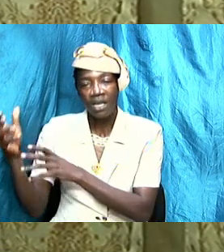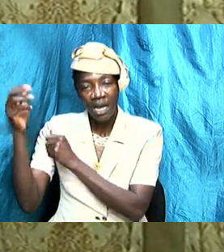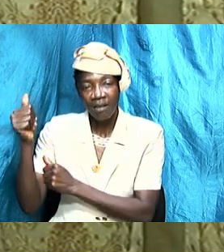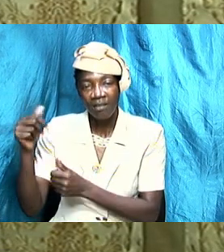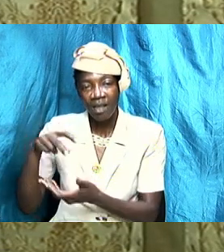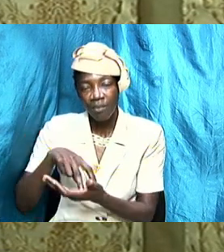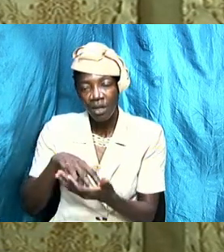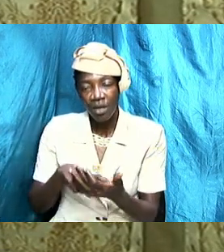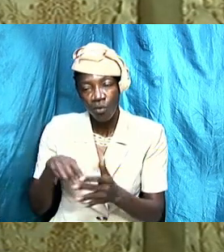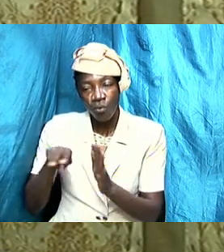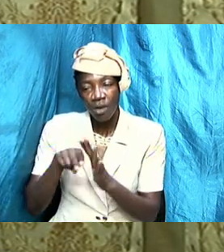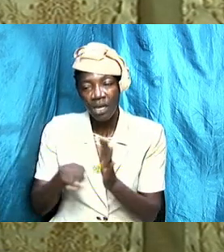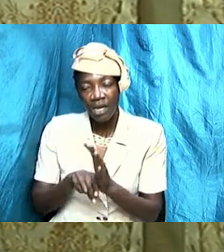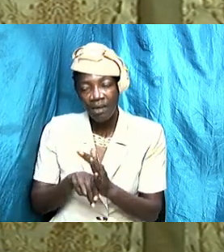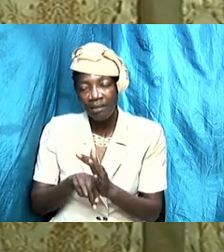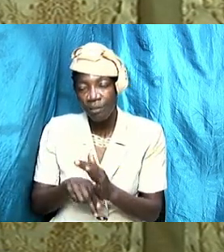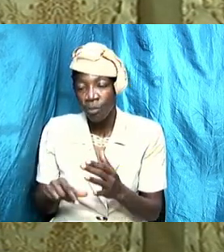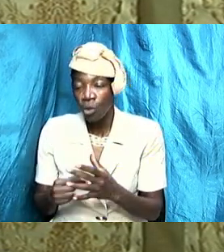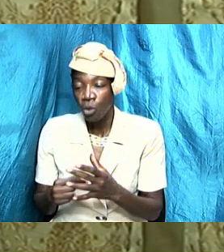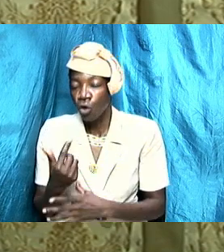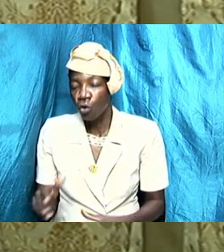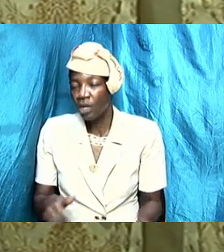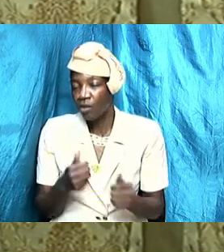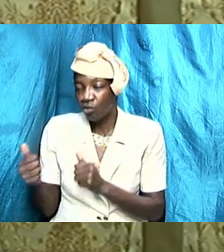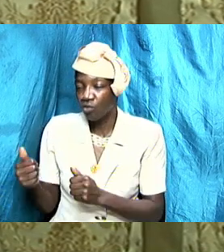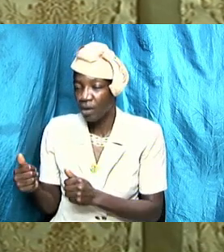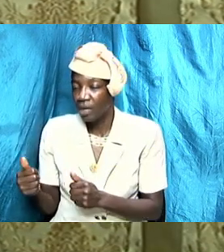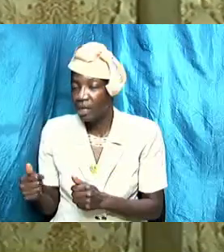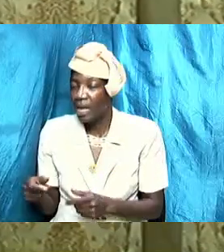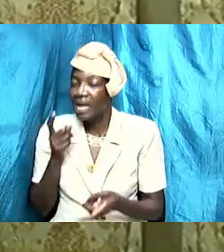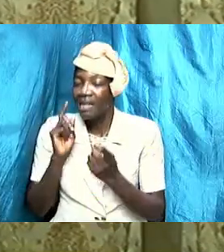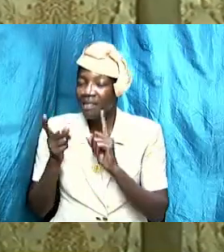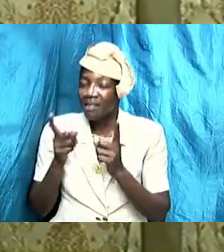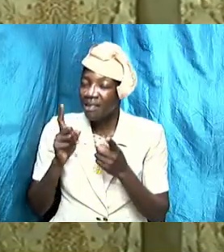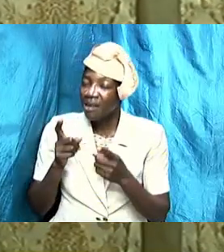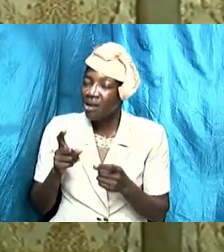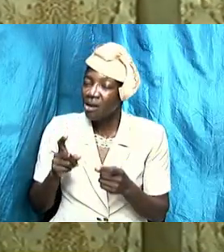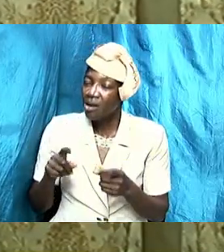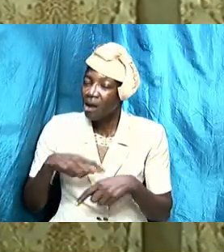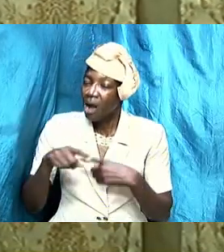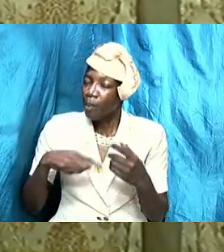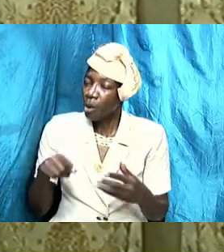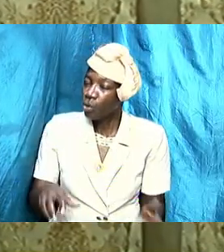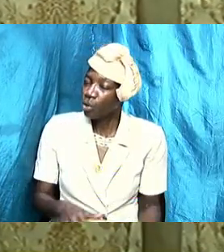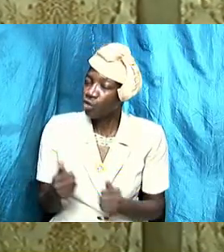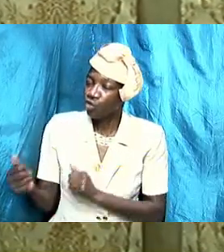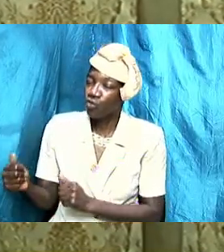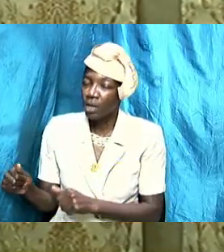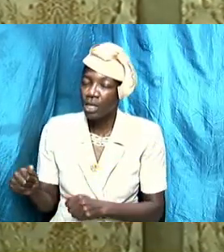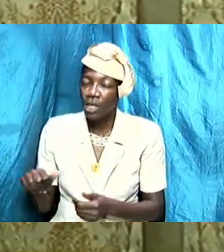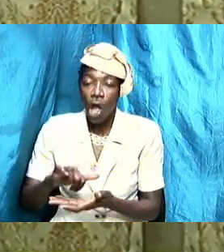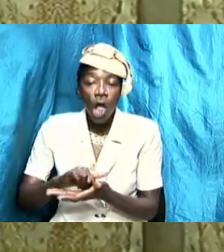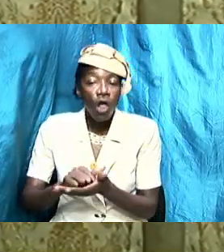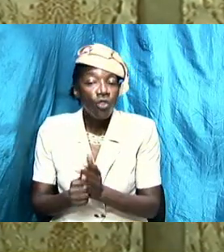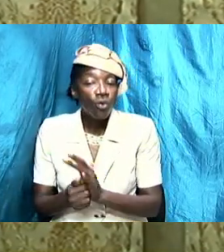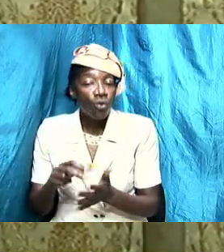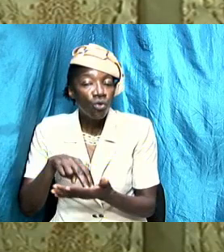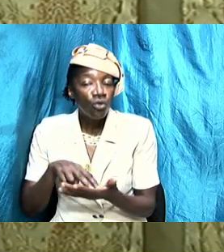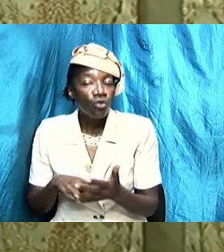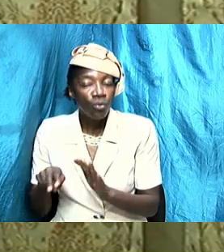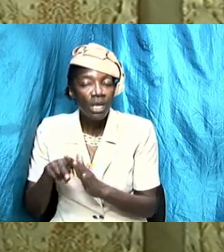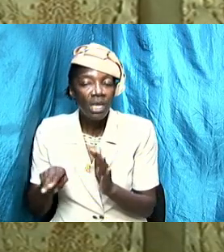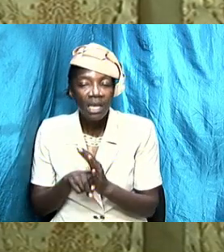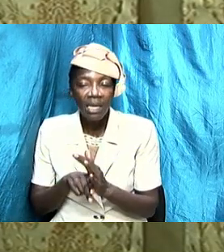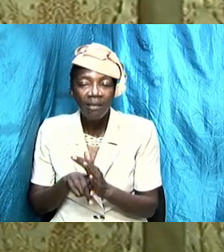gloat in her strength and commend her for her strengths but those weaknesses that just are